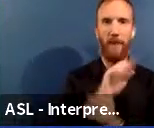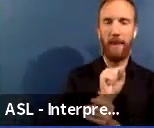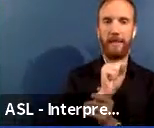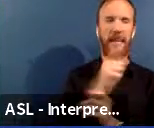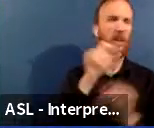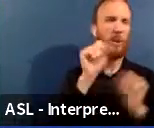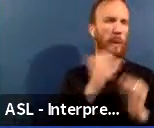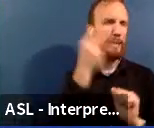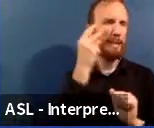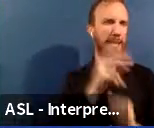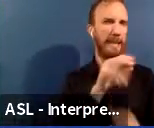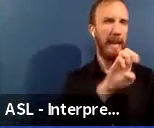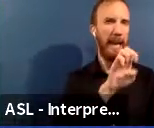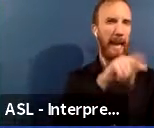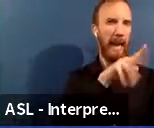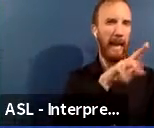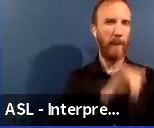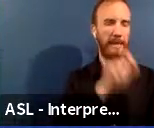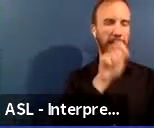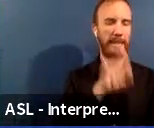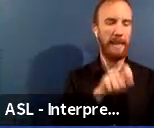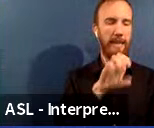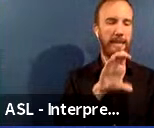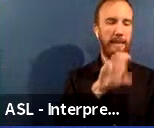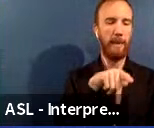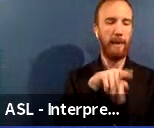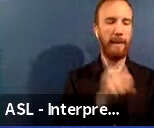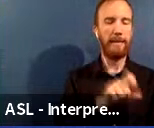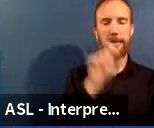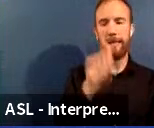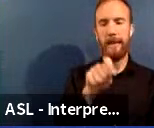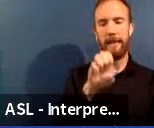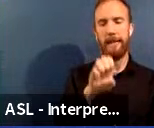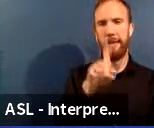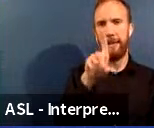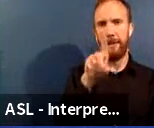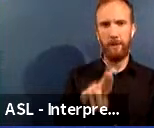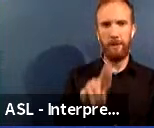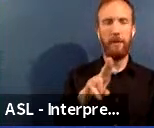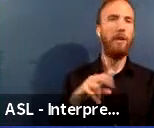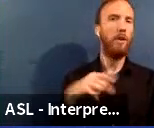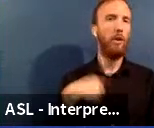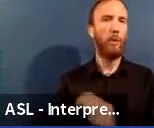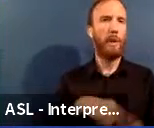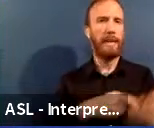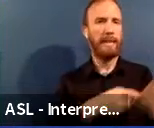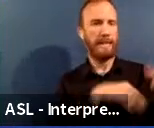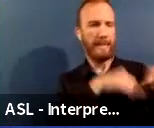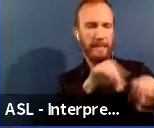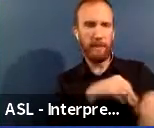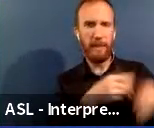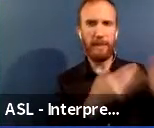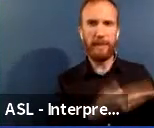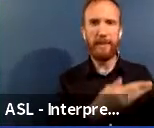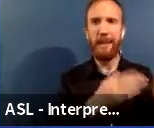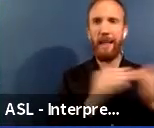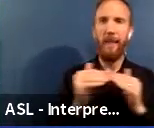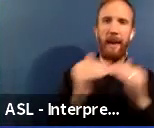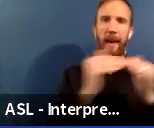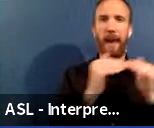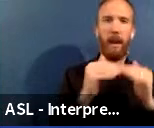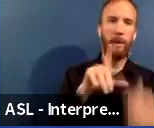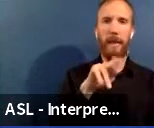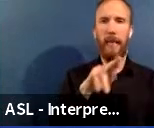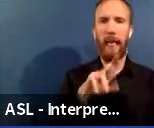at equity.cps.edu we lay out what the equity lens is. We say that we have a